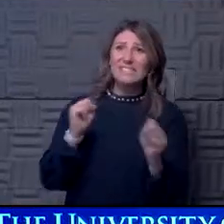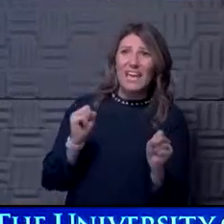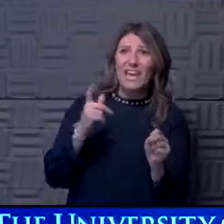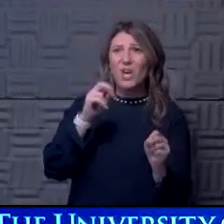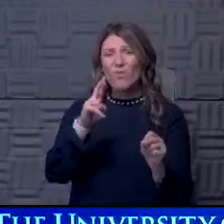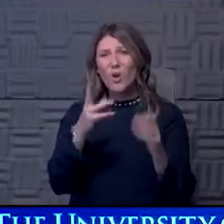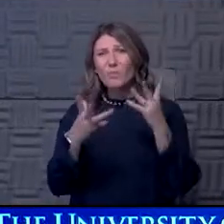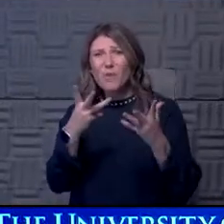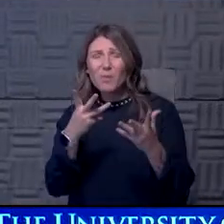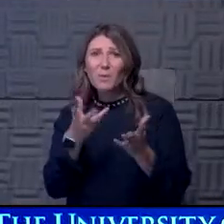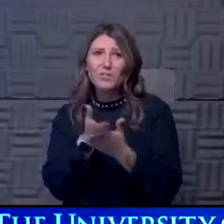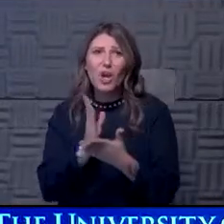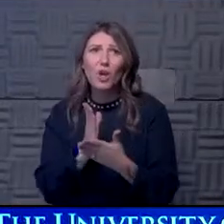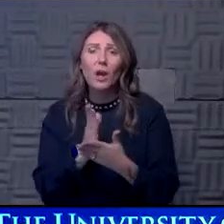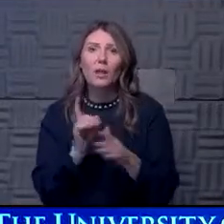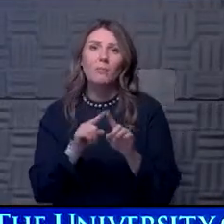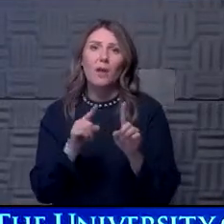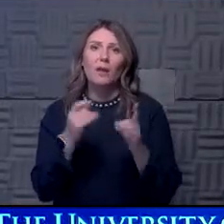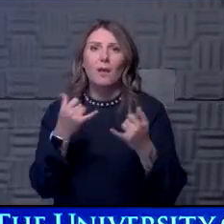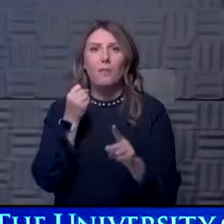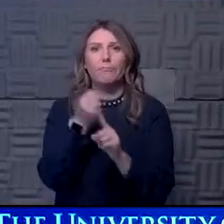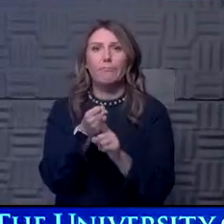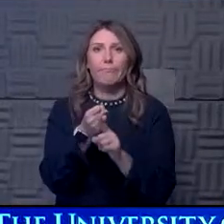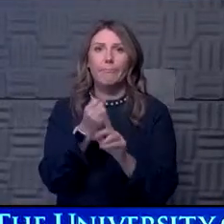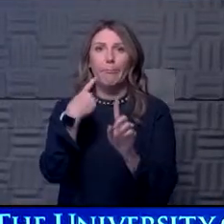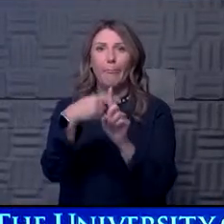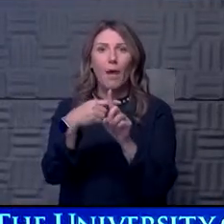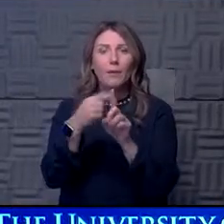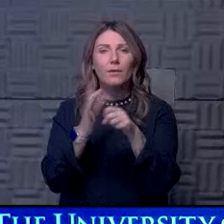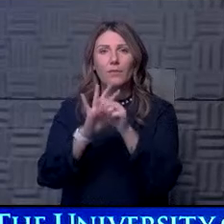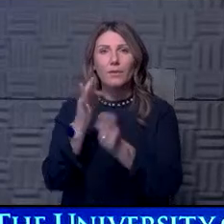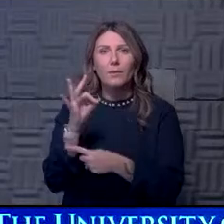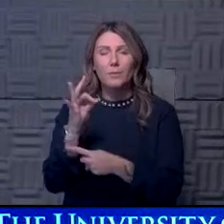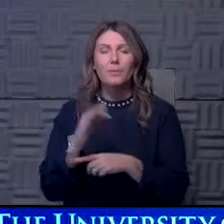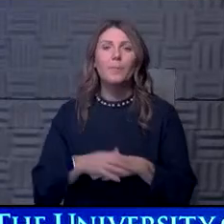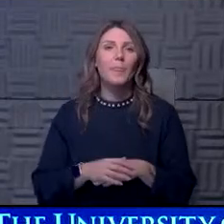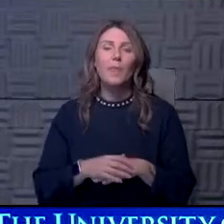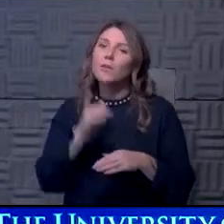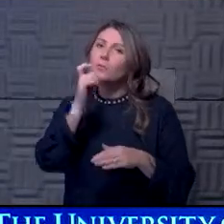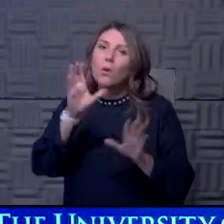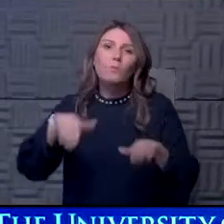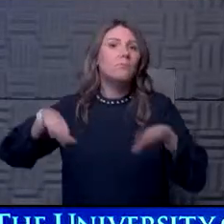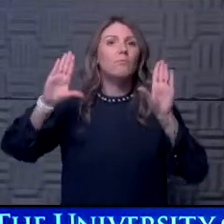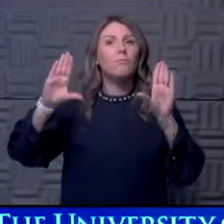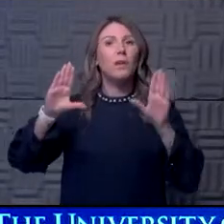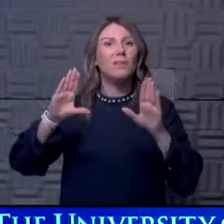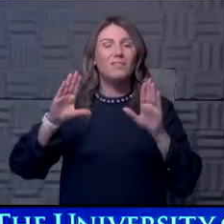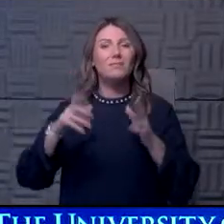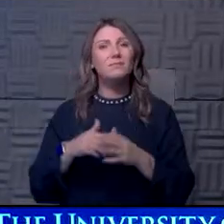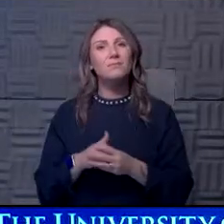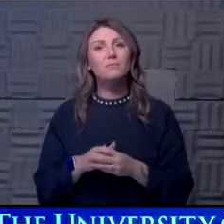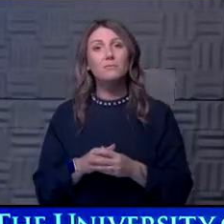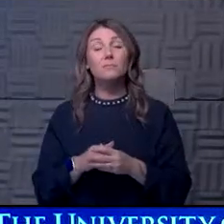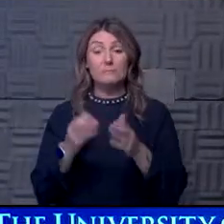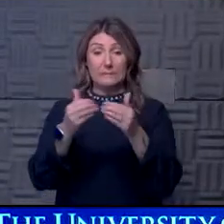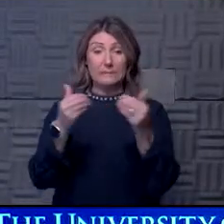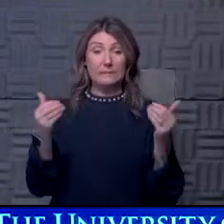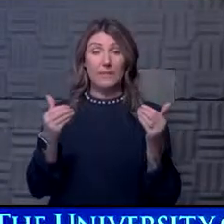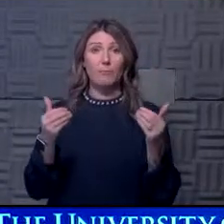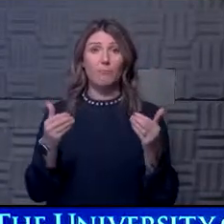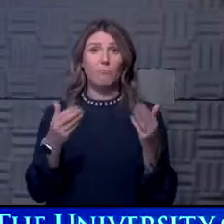or felt like maybe it was okay. And, and now I find myself here and positive. And so don't let, don't let your guard down, um, on a separate